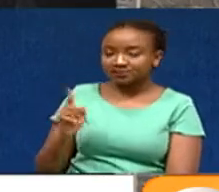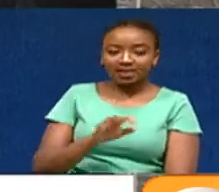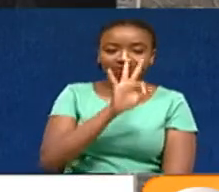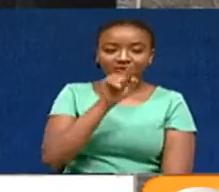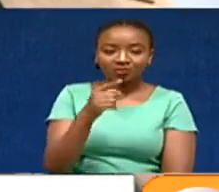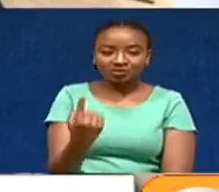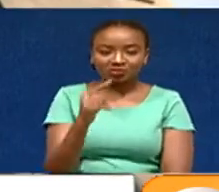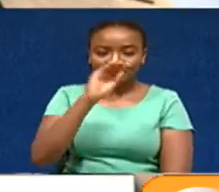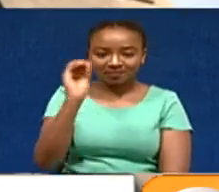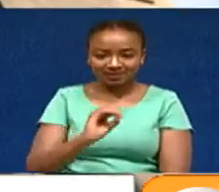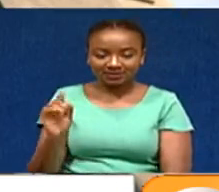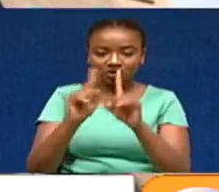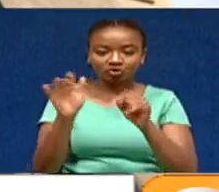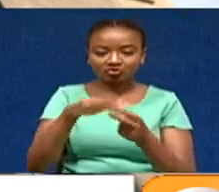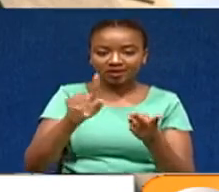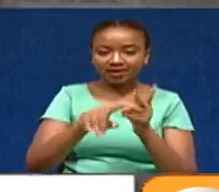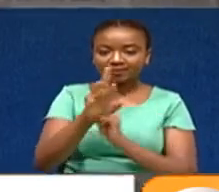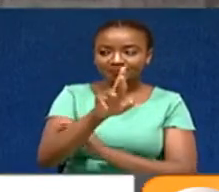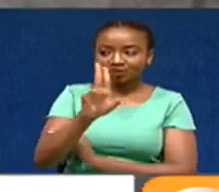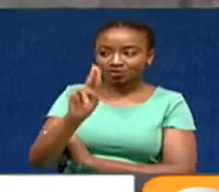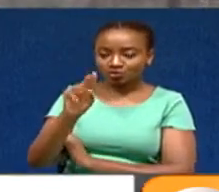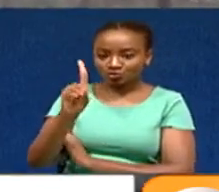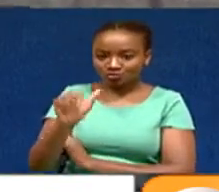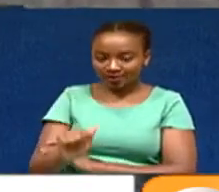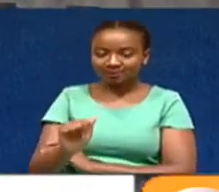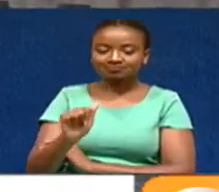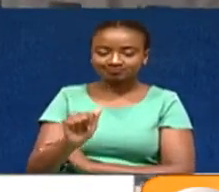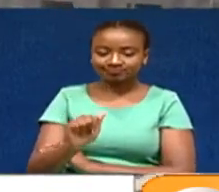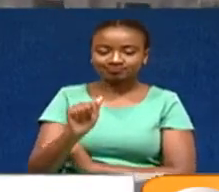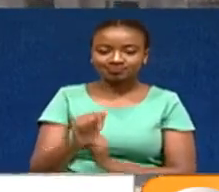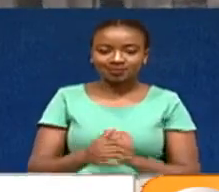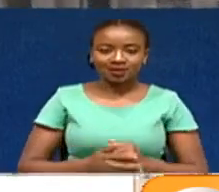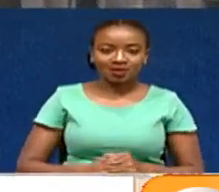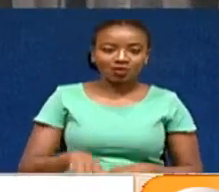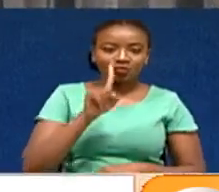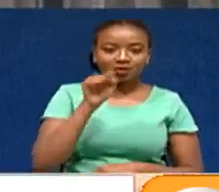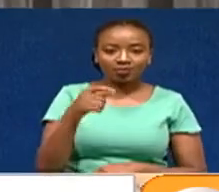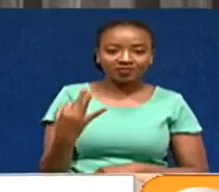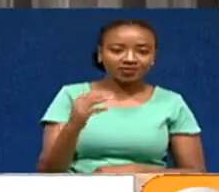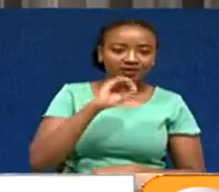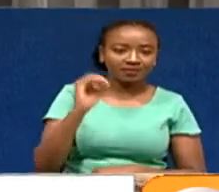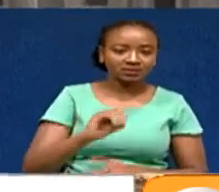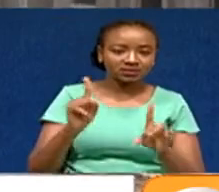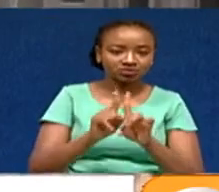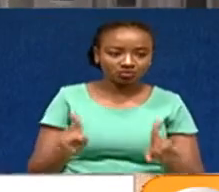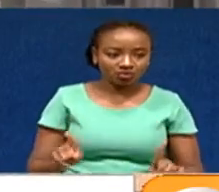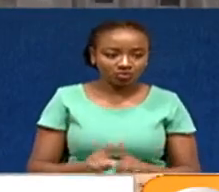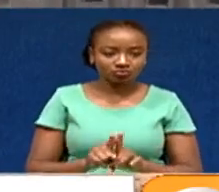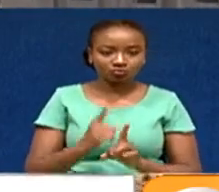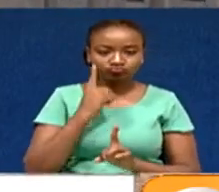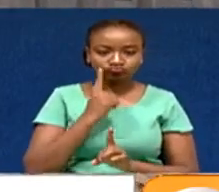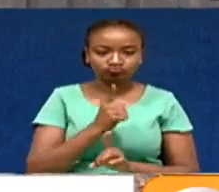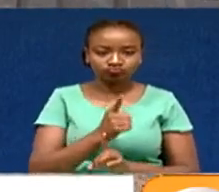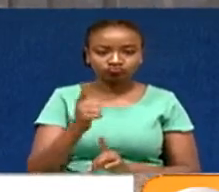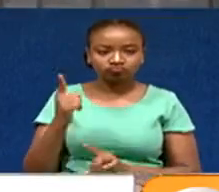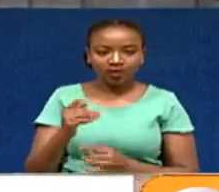.1% rise, while Runderhouse prices retreated by 1.3%. The report also shows that towns led in land price improvements